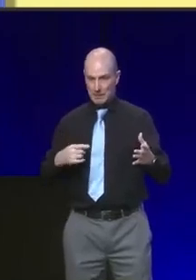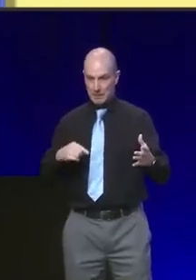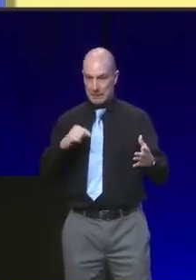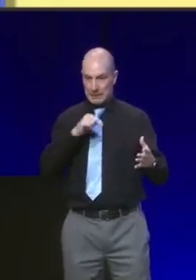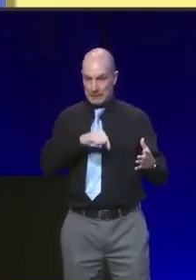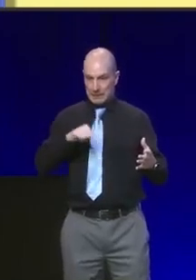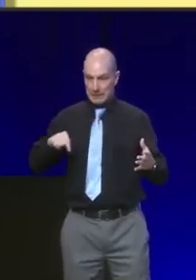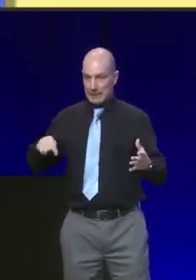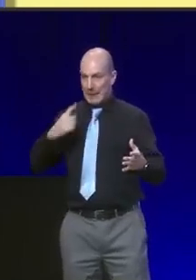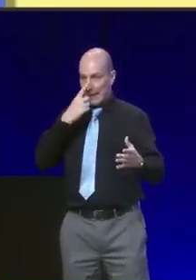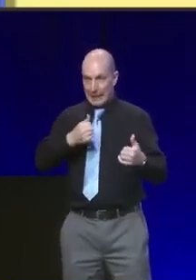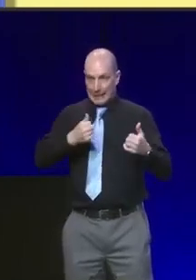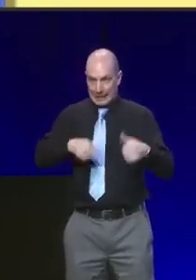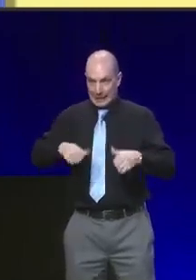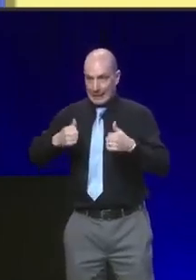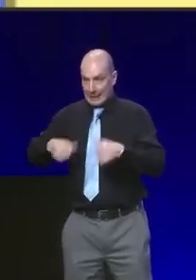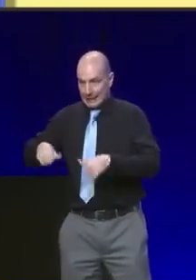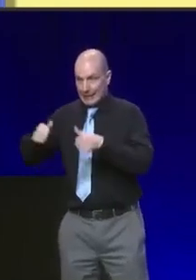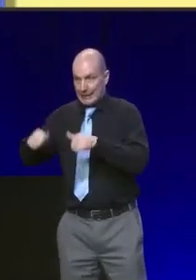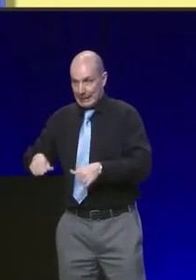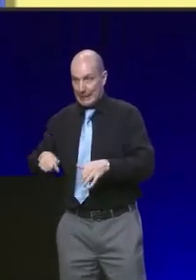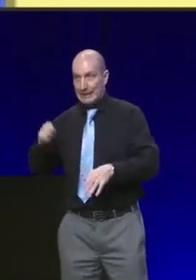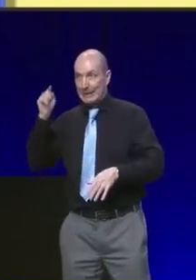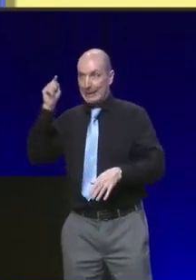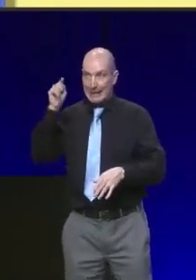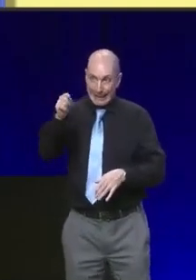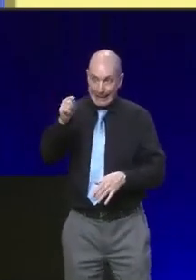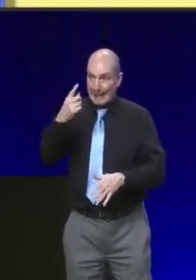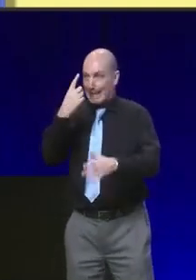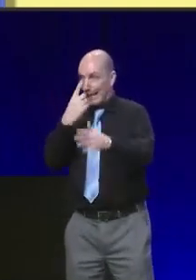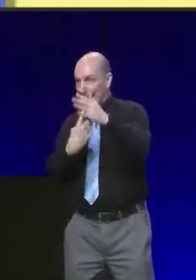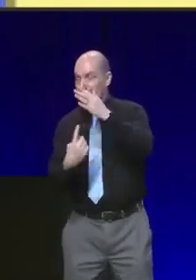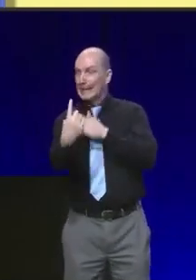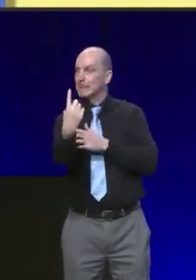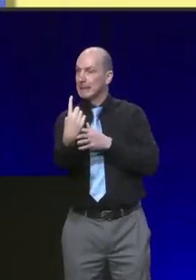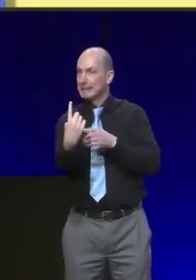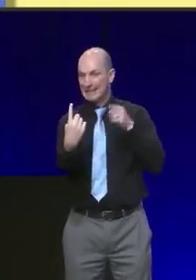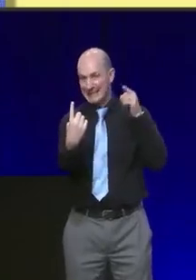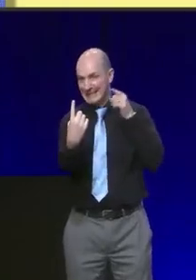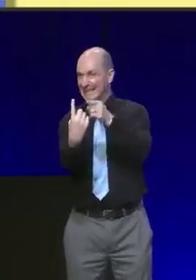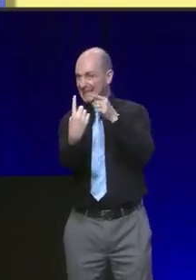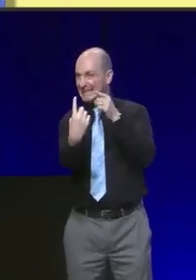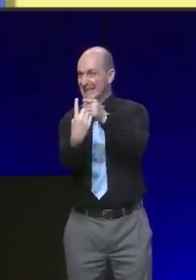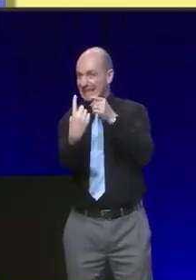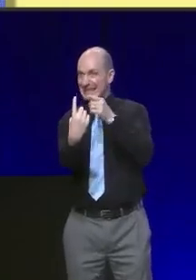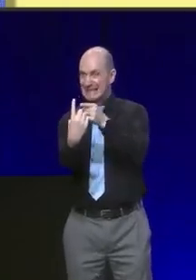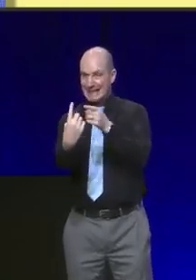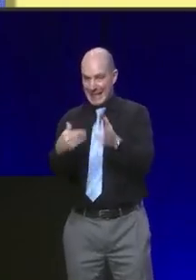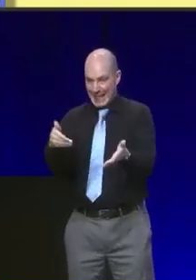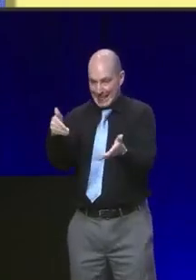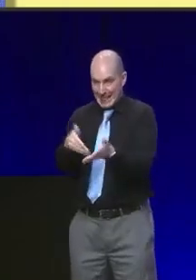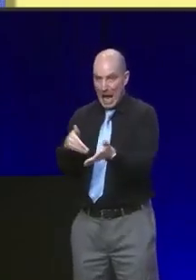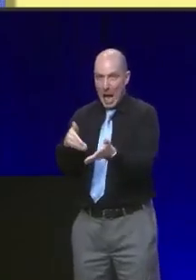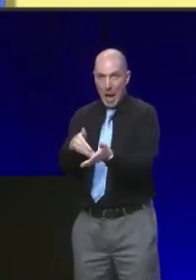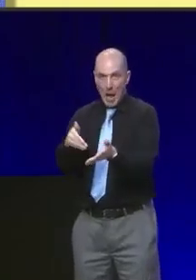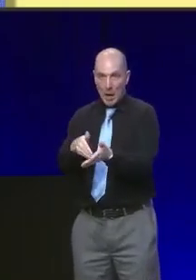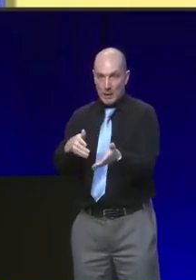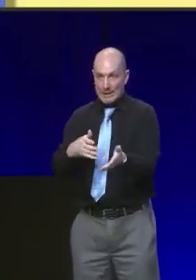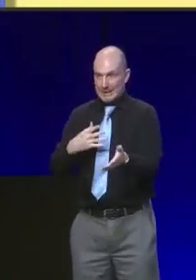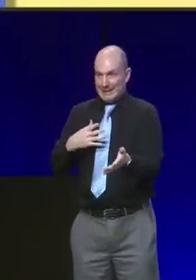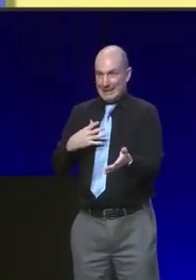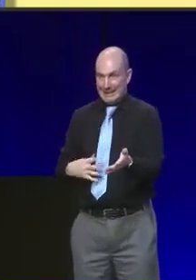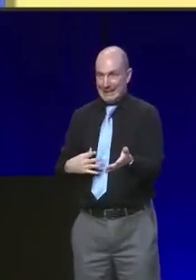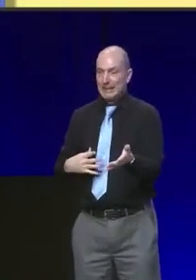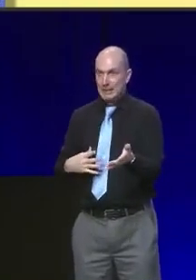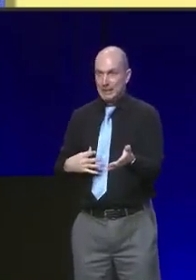country. Understood not as nice to have, but as urgent and essential here and now. That is how